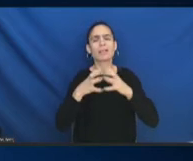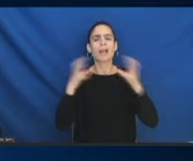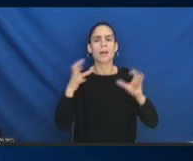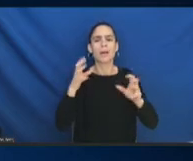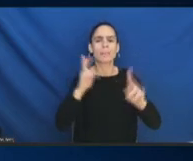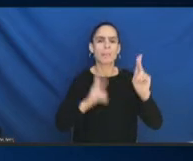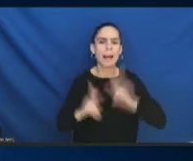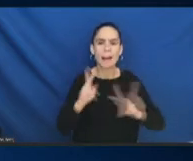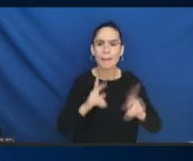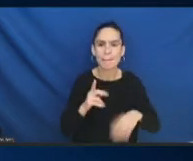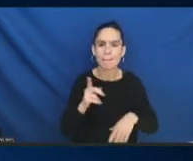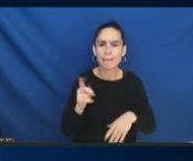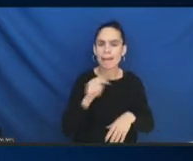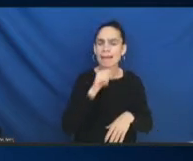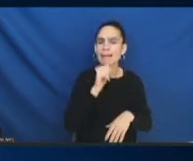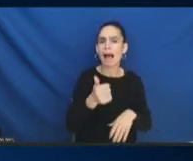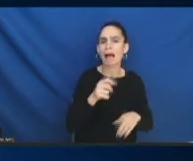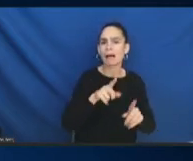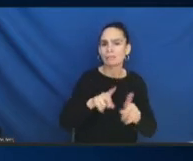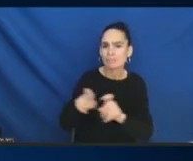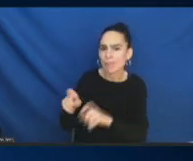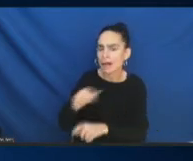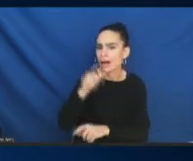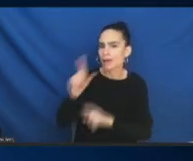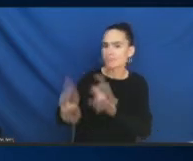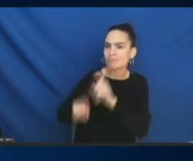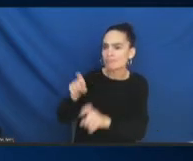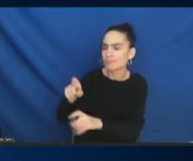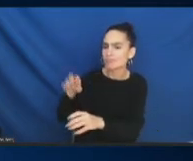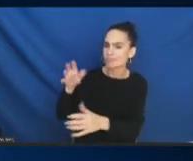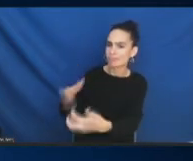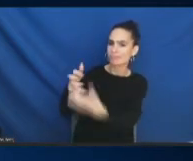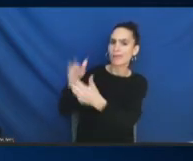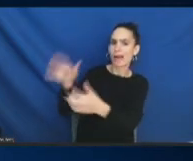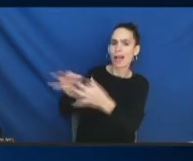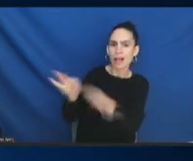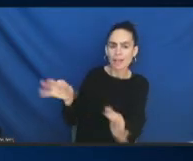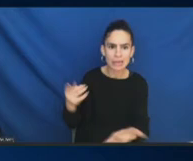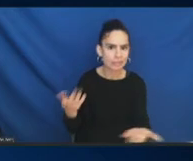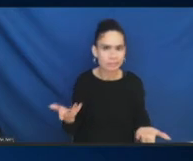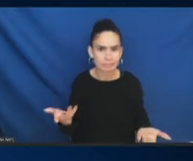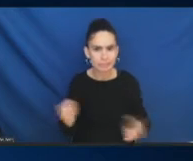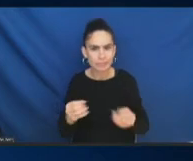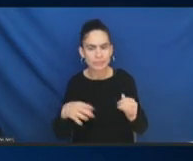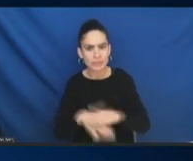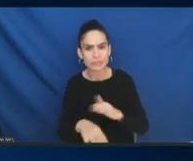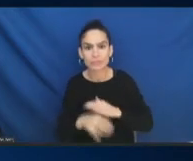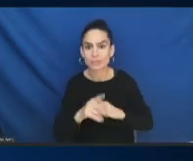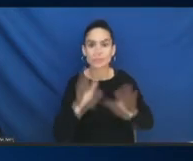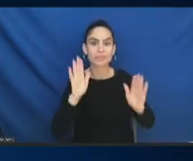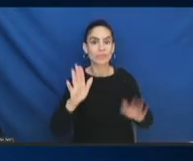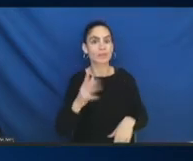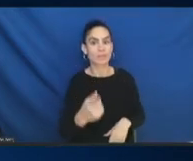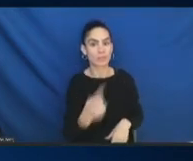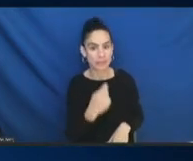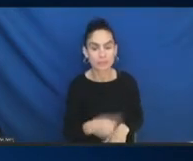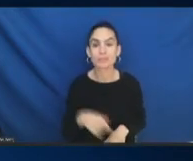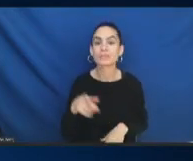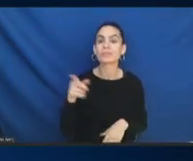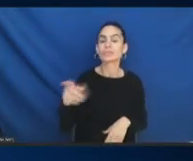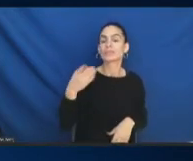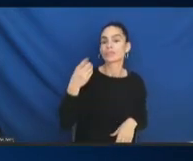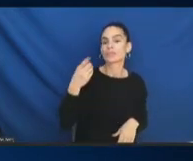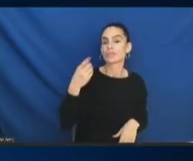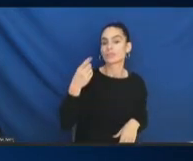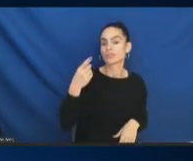information in their own language, so. Ajay Yeah. Great question. Dr. Underwood? I want to kind of